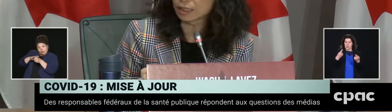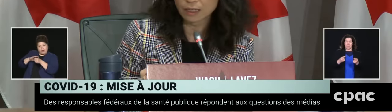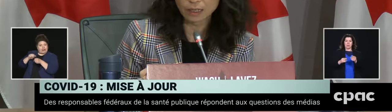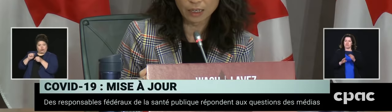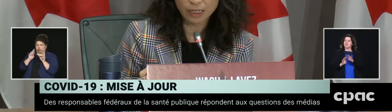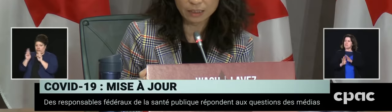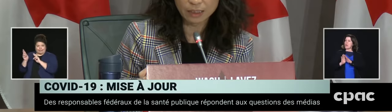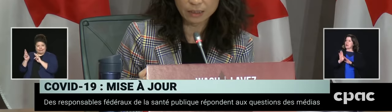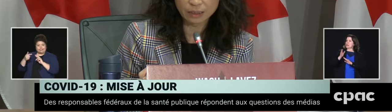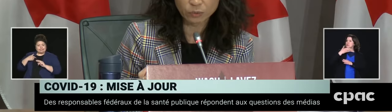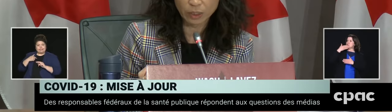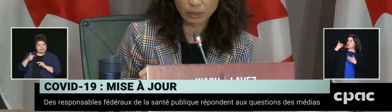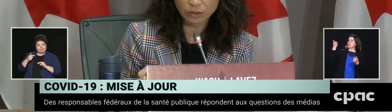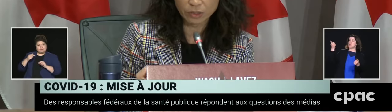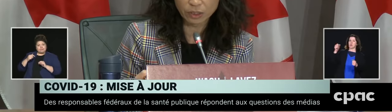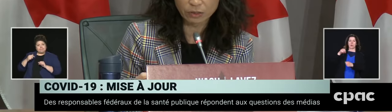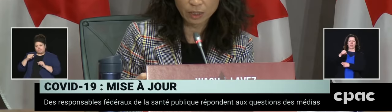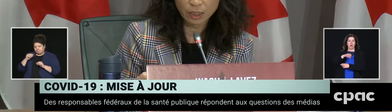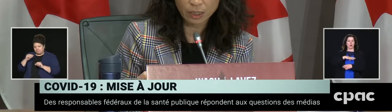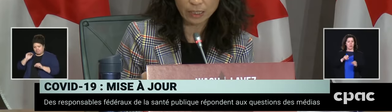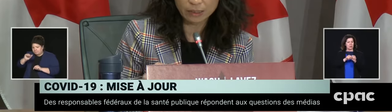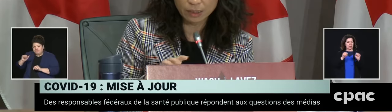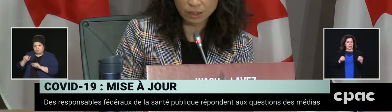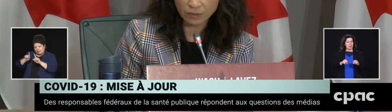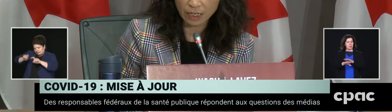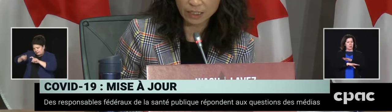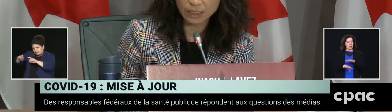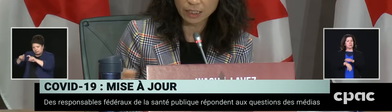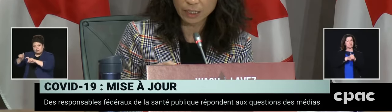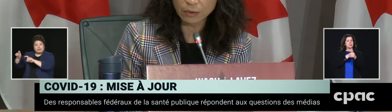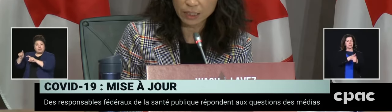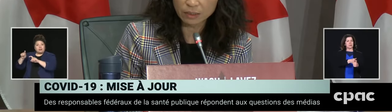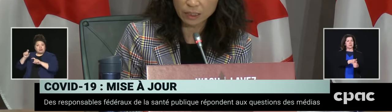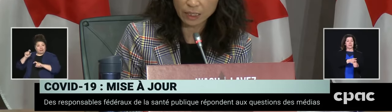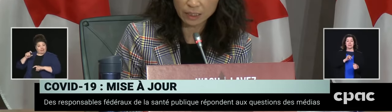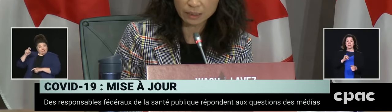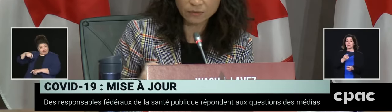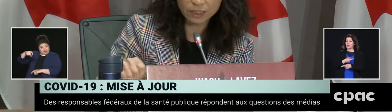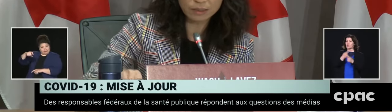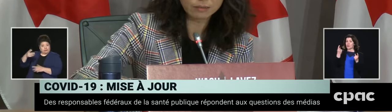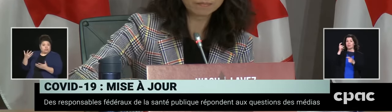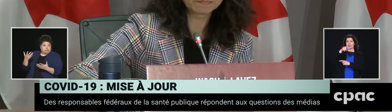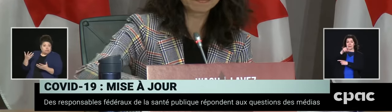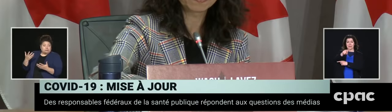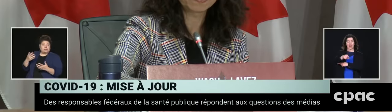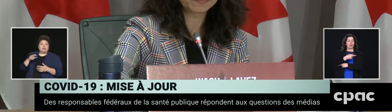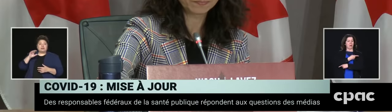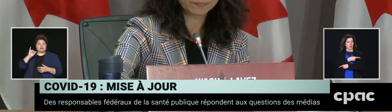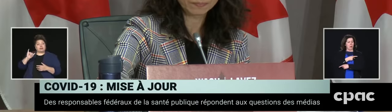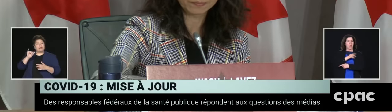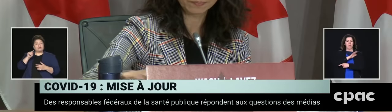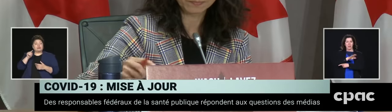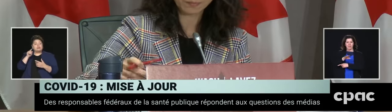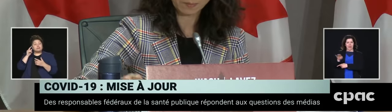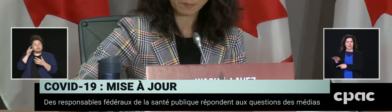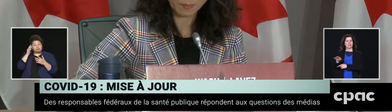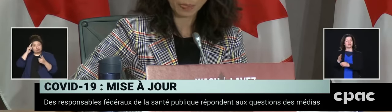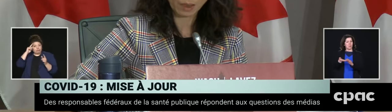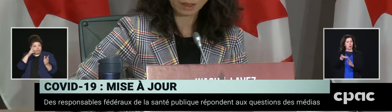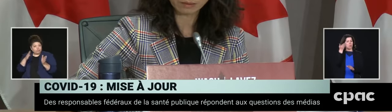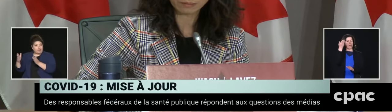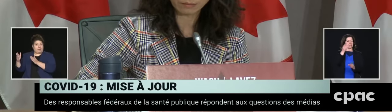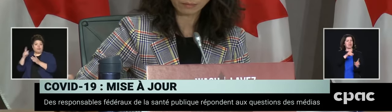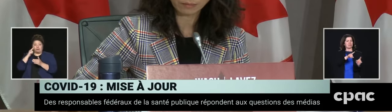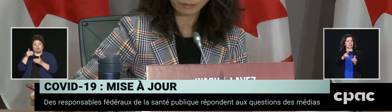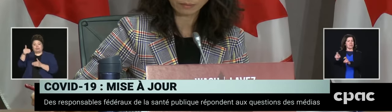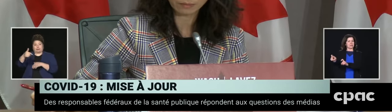testing as needed as well. So that's the sort of idea going into that next phase. I'll do your follow-up.